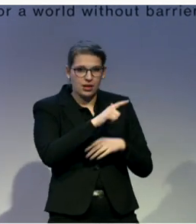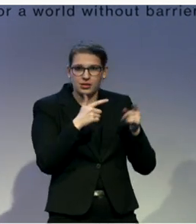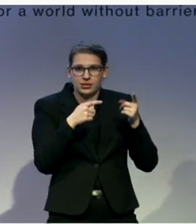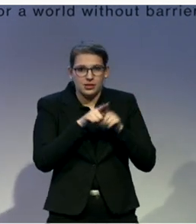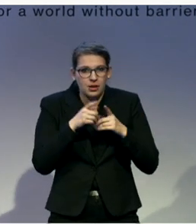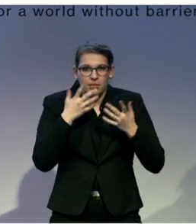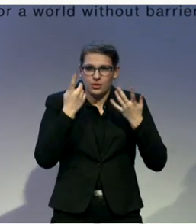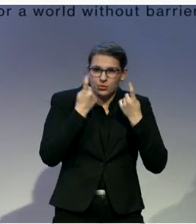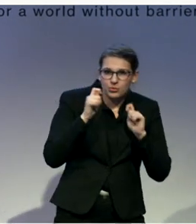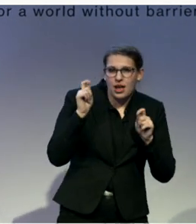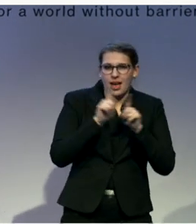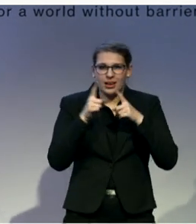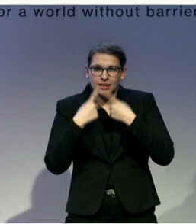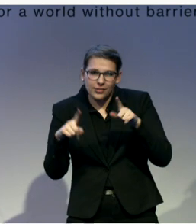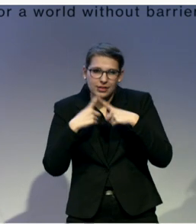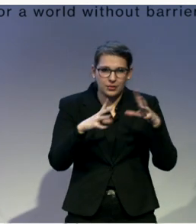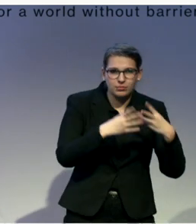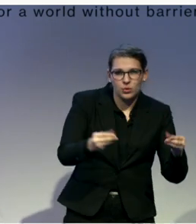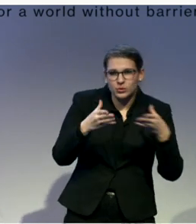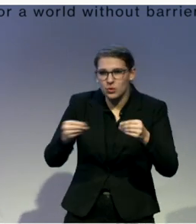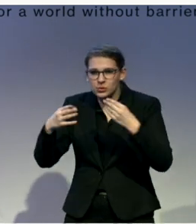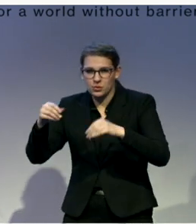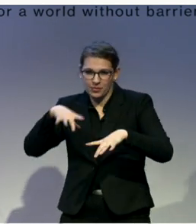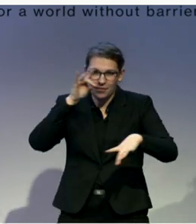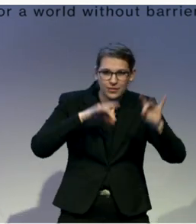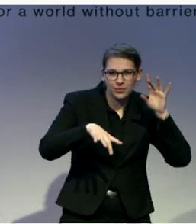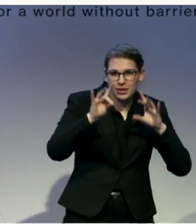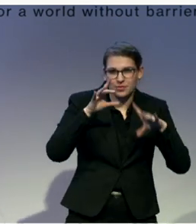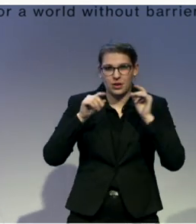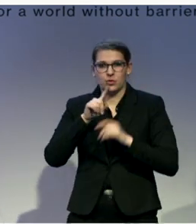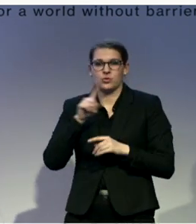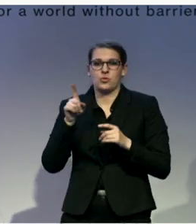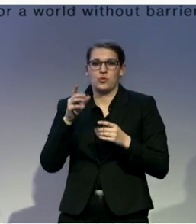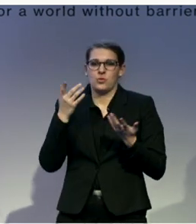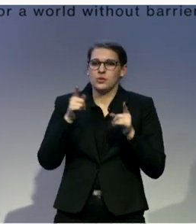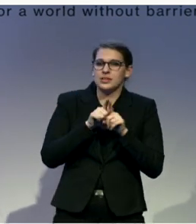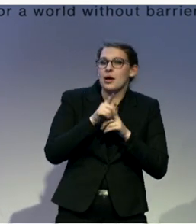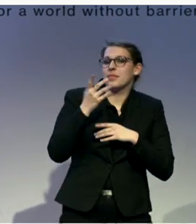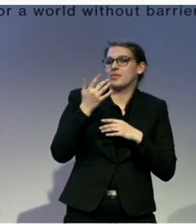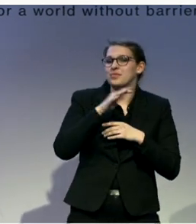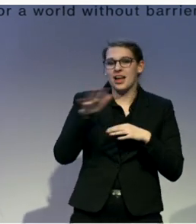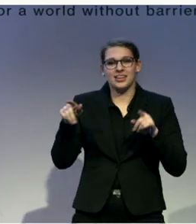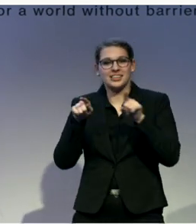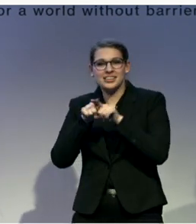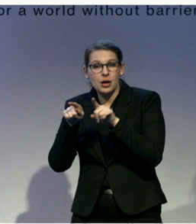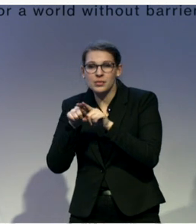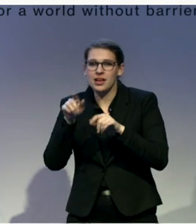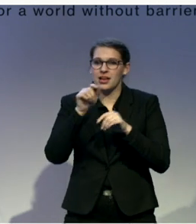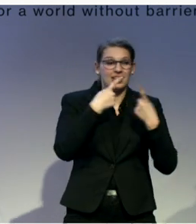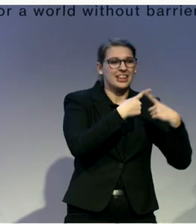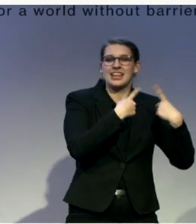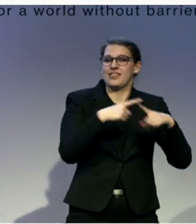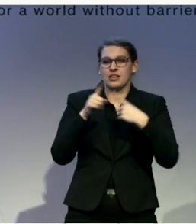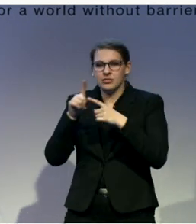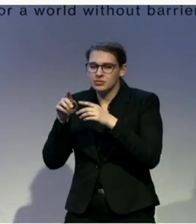them sound very similar, but they have their uniqueness and local flavor to it, and it is great. Do I have time for